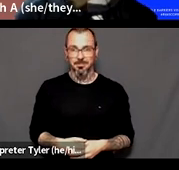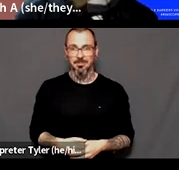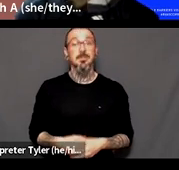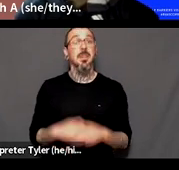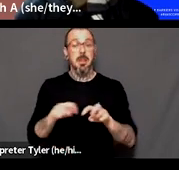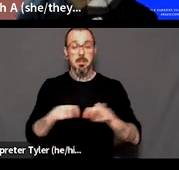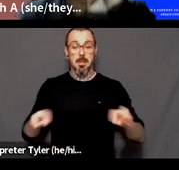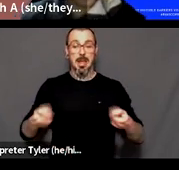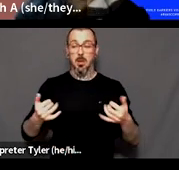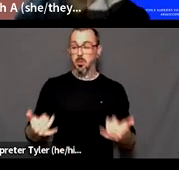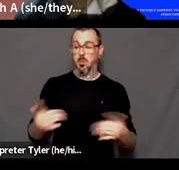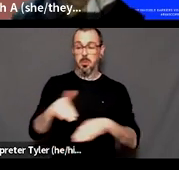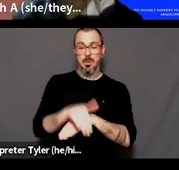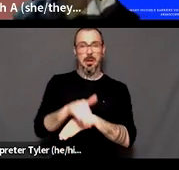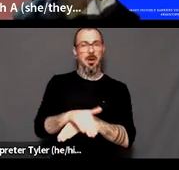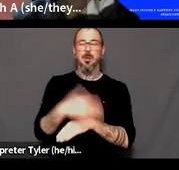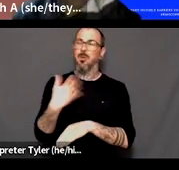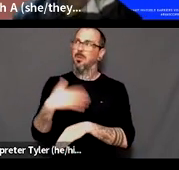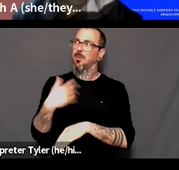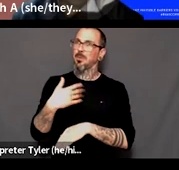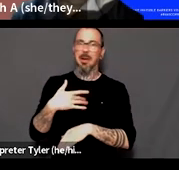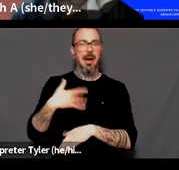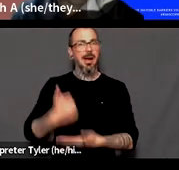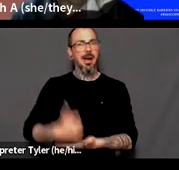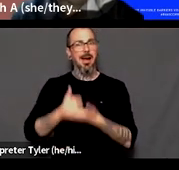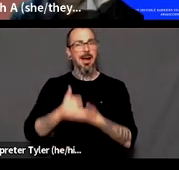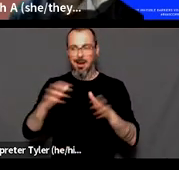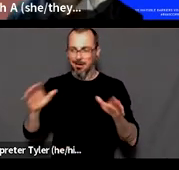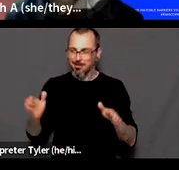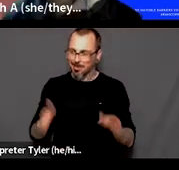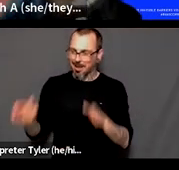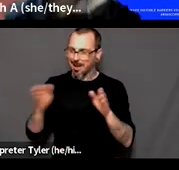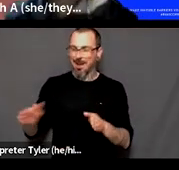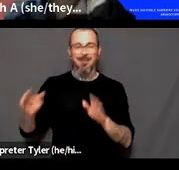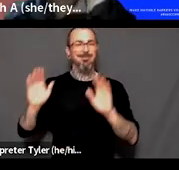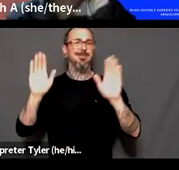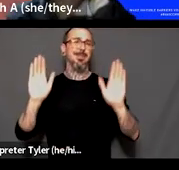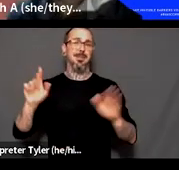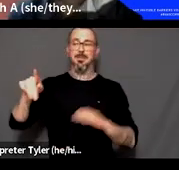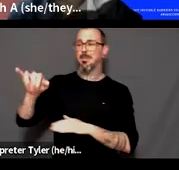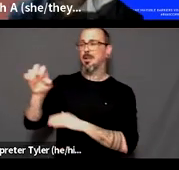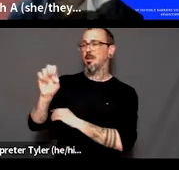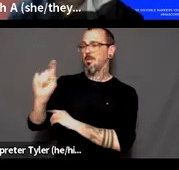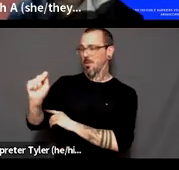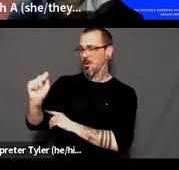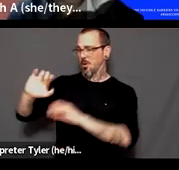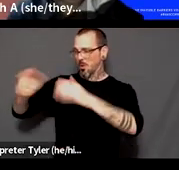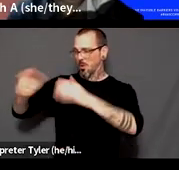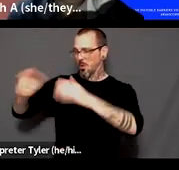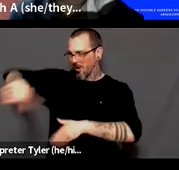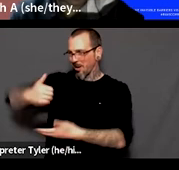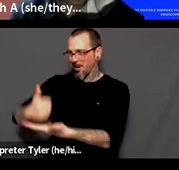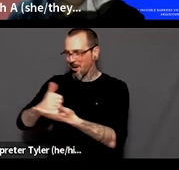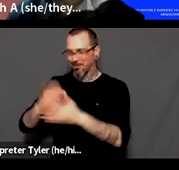panel, uh, with the rest of my, um, pivot, uh, participants, as well as with Stella and, um, Kirk